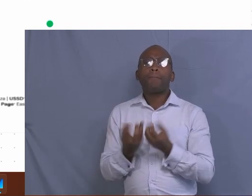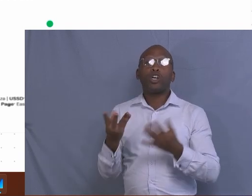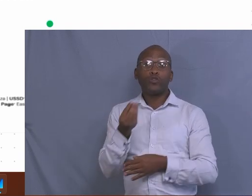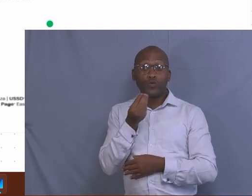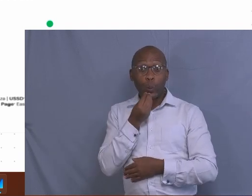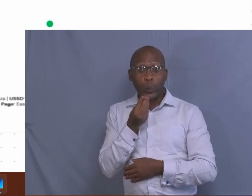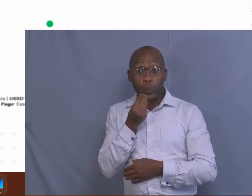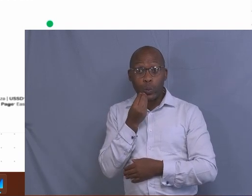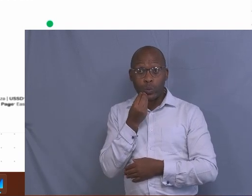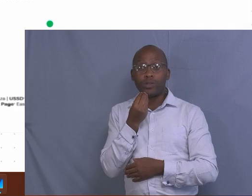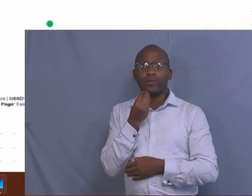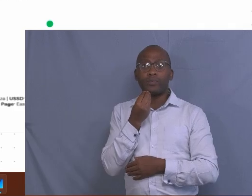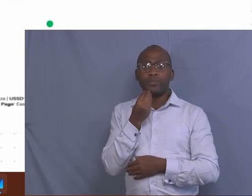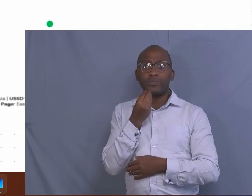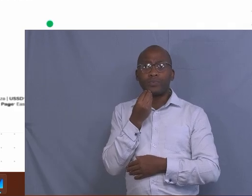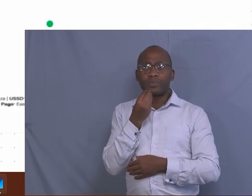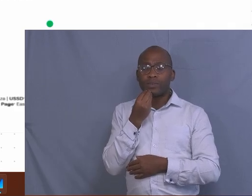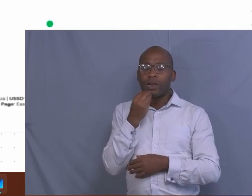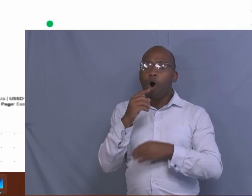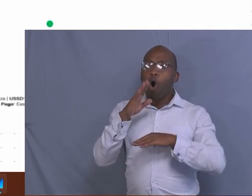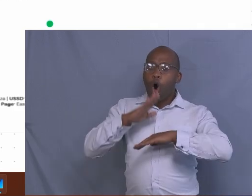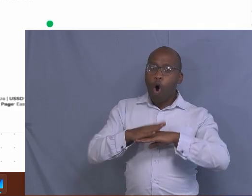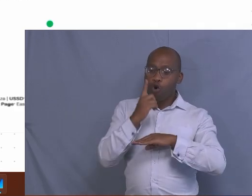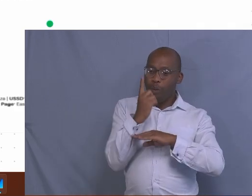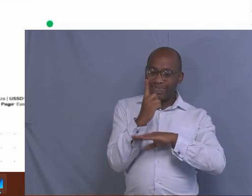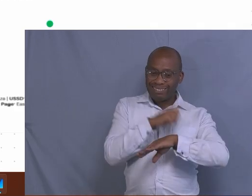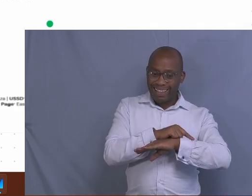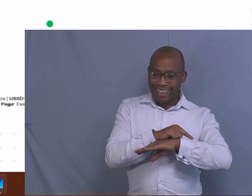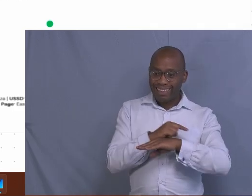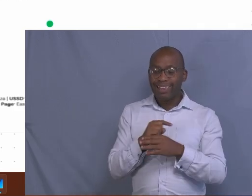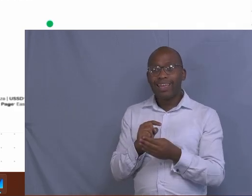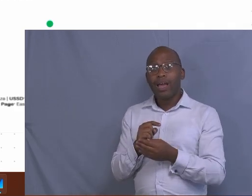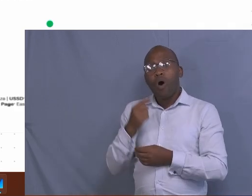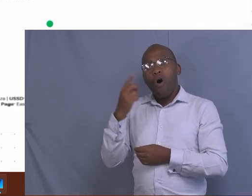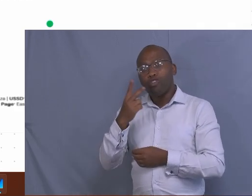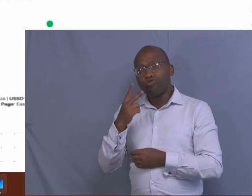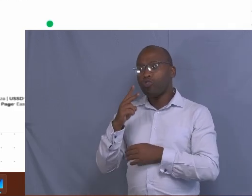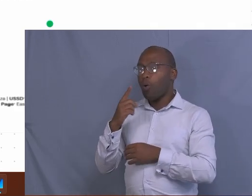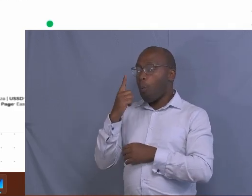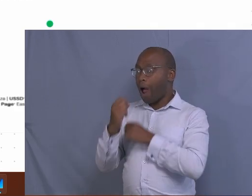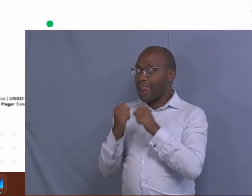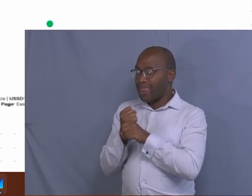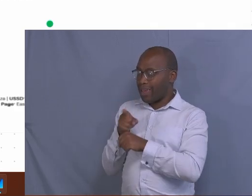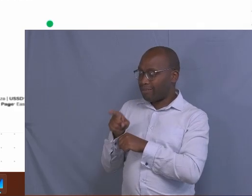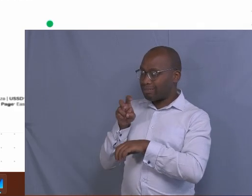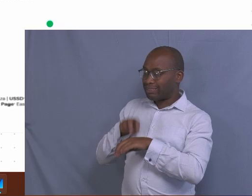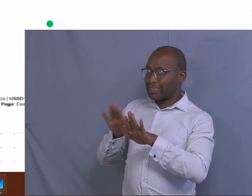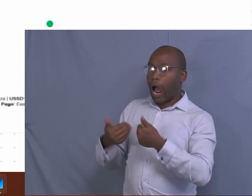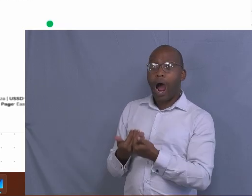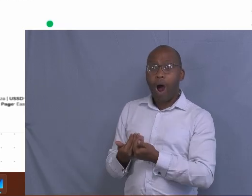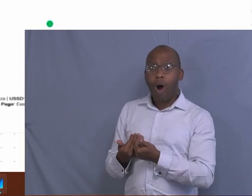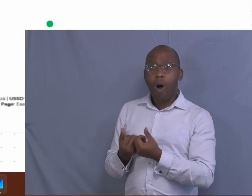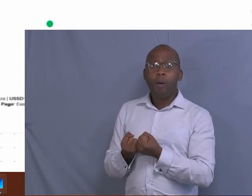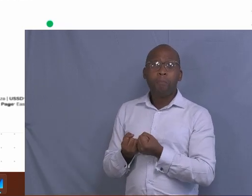animal. The difference between daily and annual, we know that seasons are not the same. Then the third step,